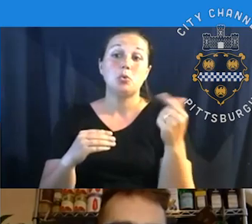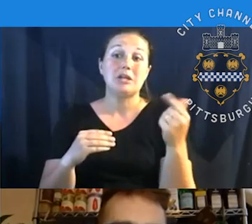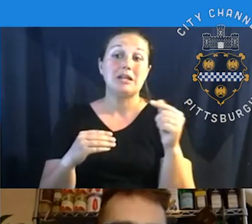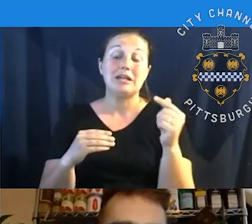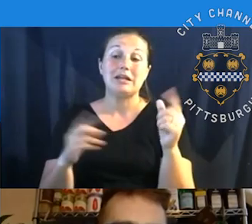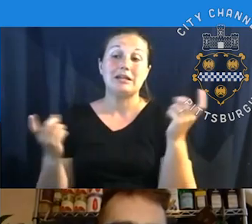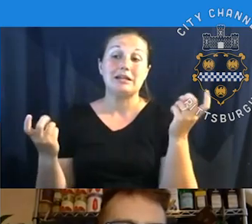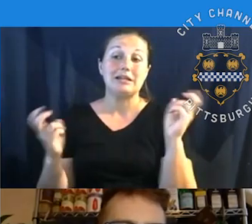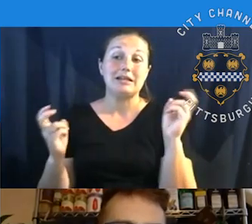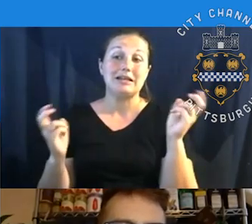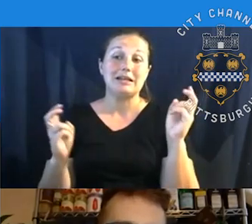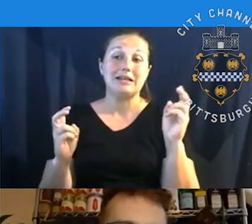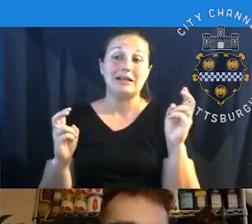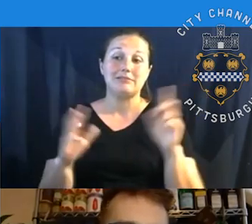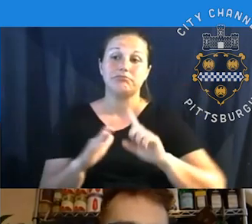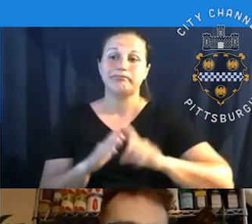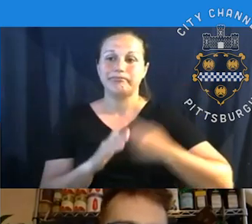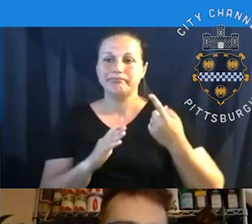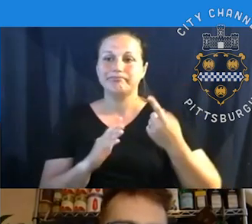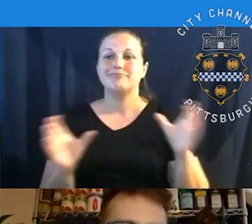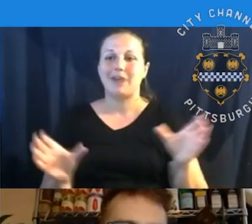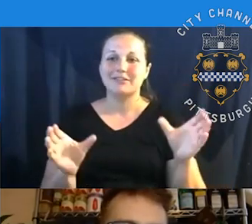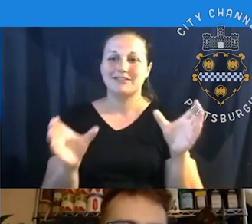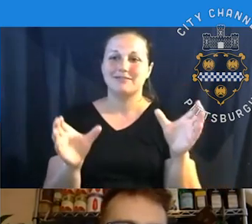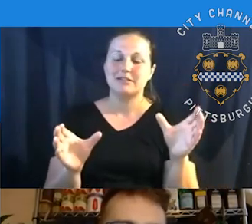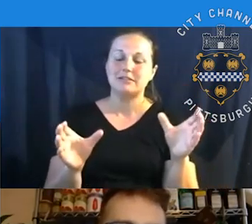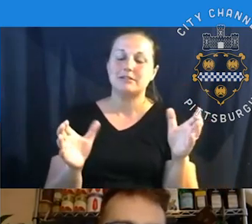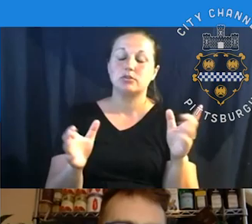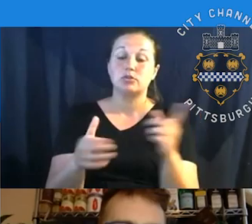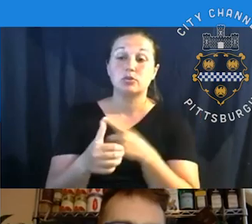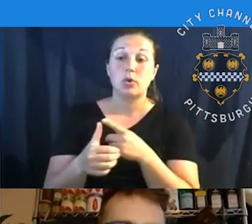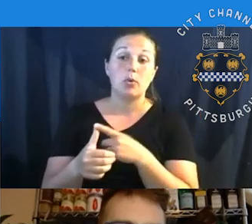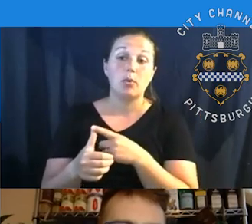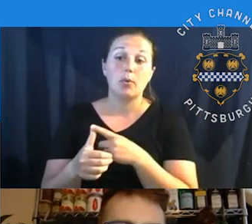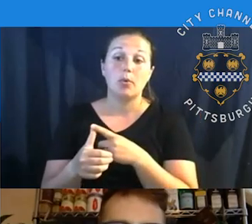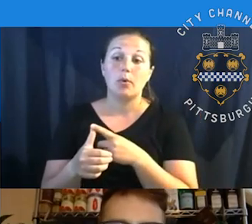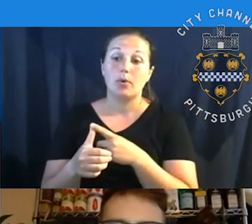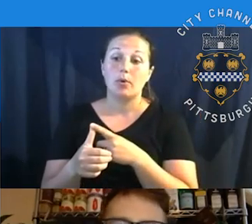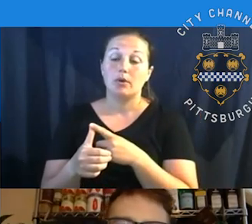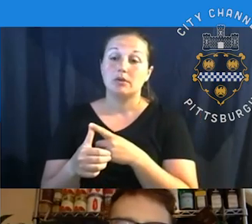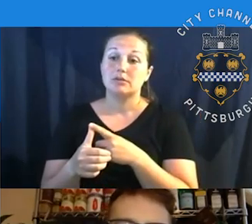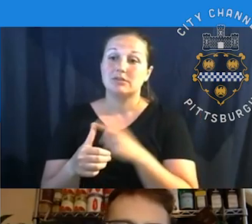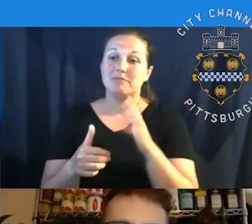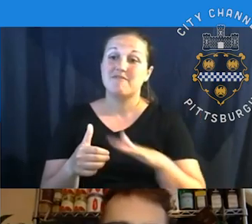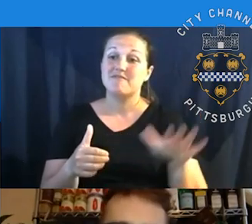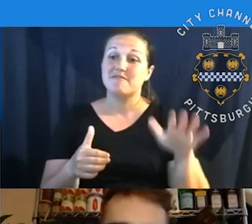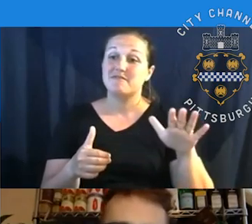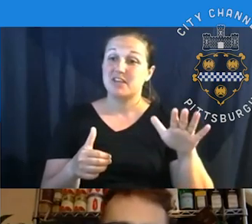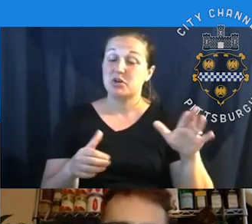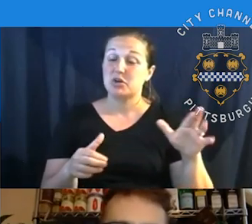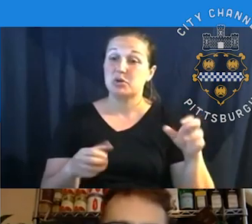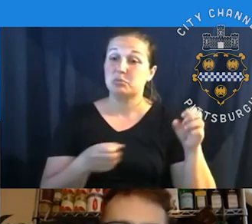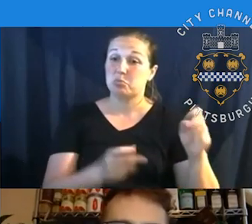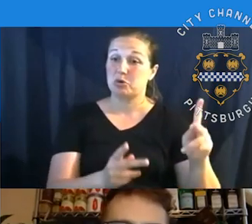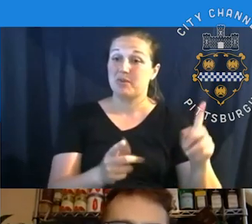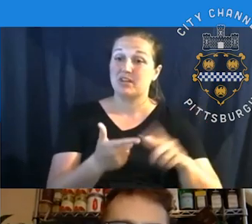activities that are now going to come online. So in addition to, um, some field permitting that'll go on and some kind of